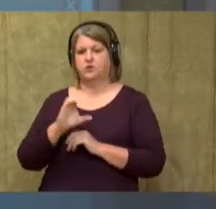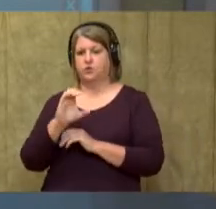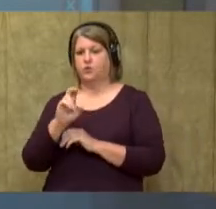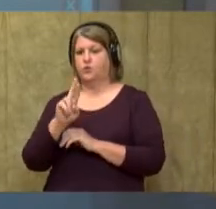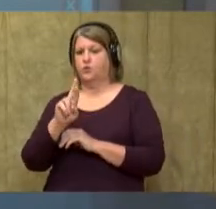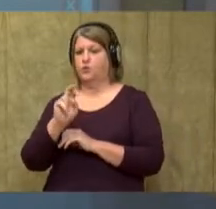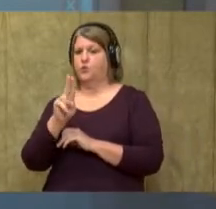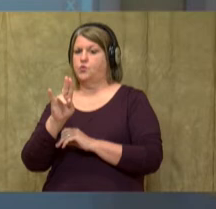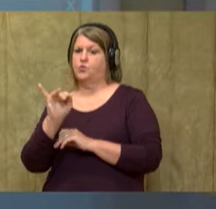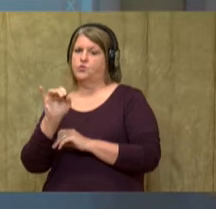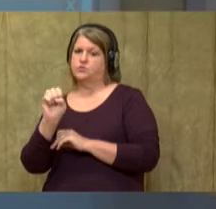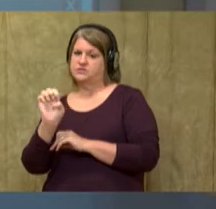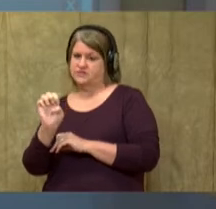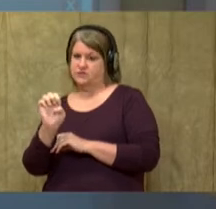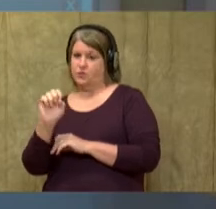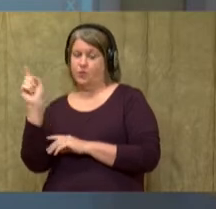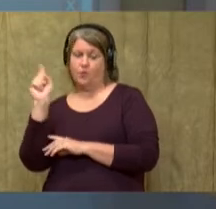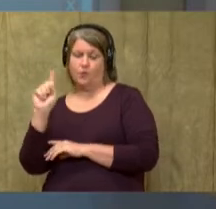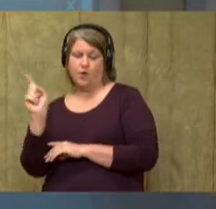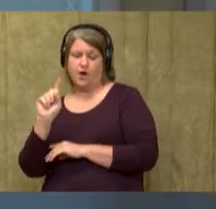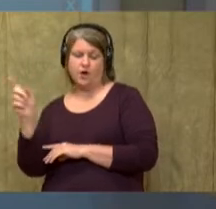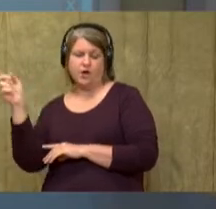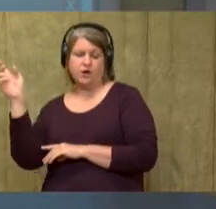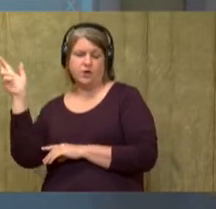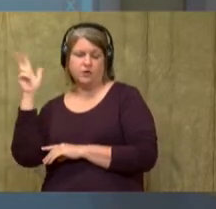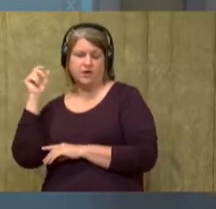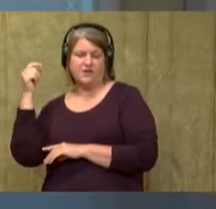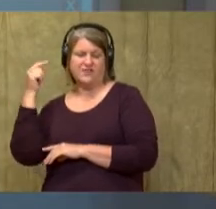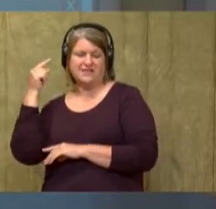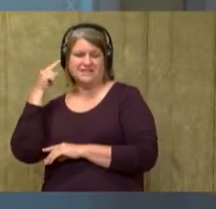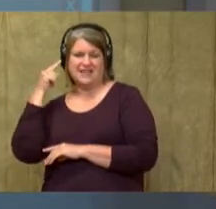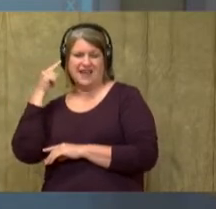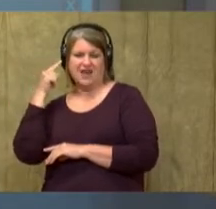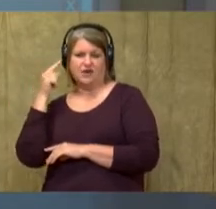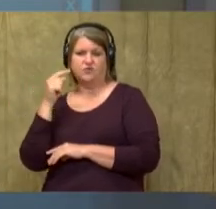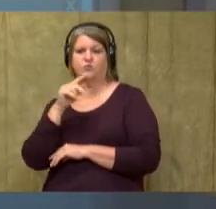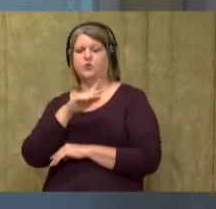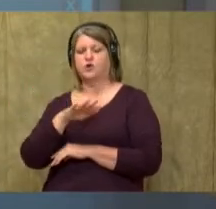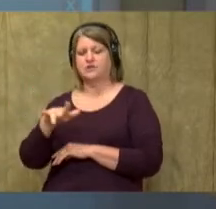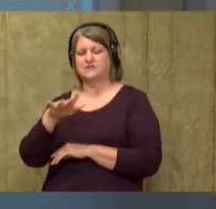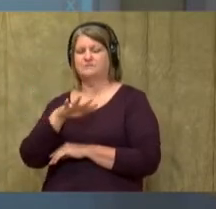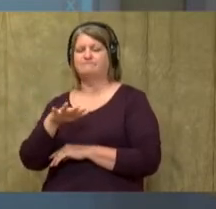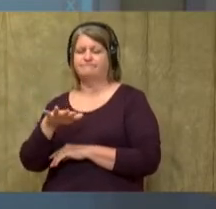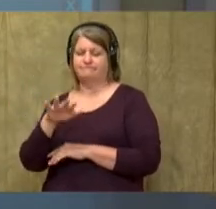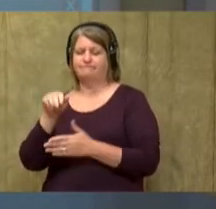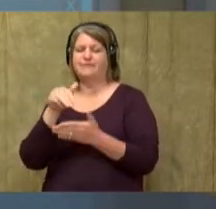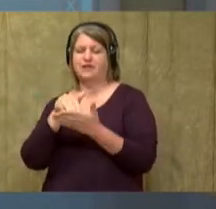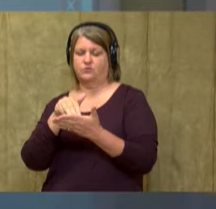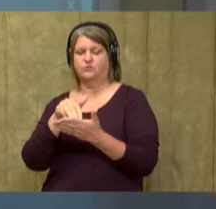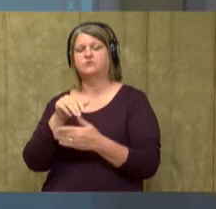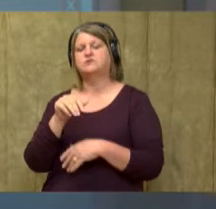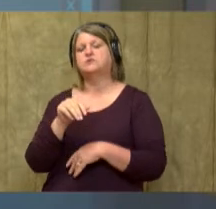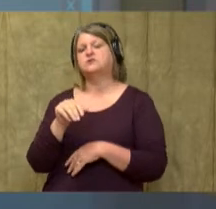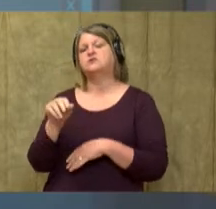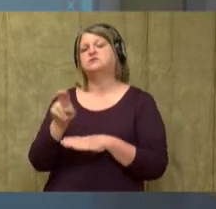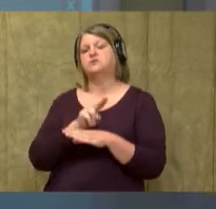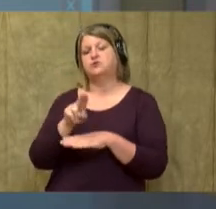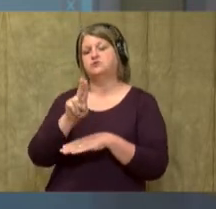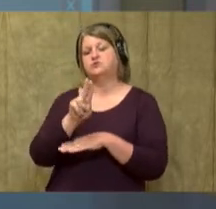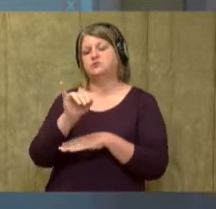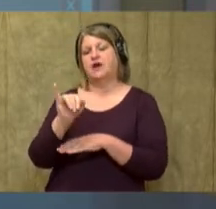Where do you hear it? Cr the middle. So, we're going to use the spelling U-I. Let's write cruise. Cr